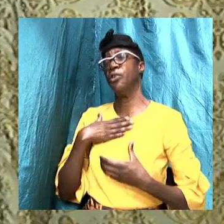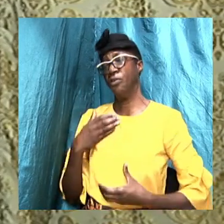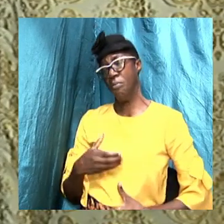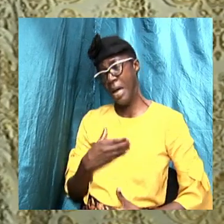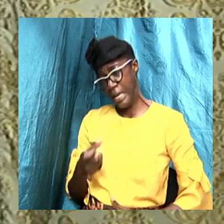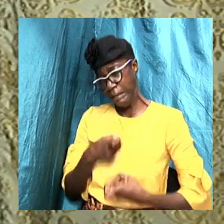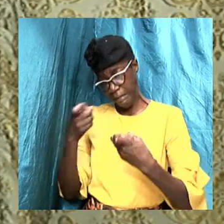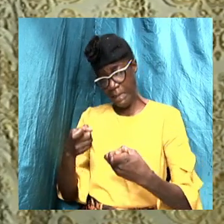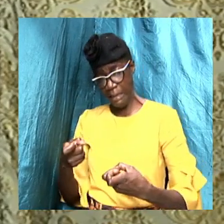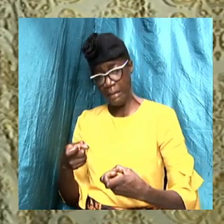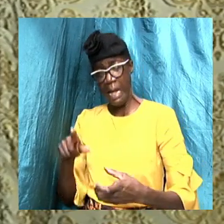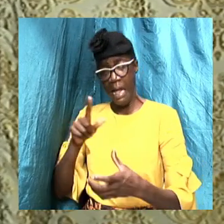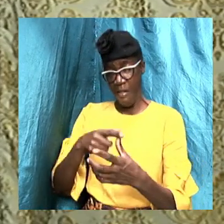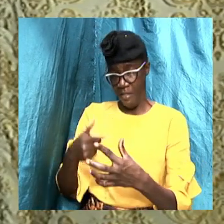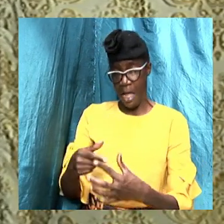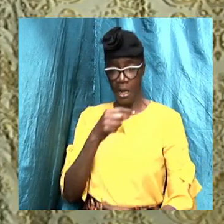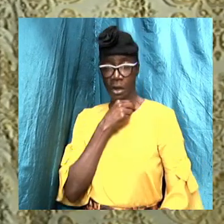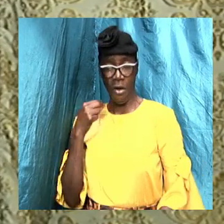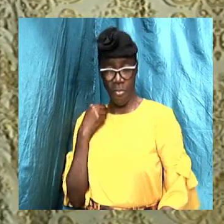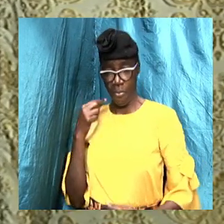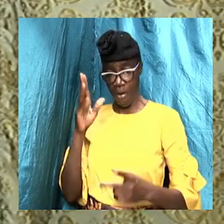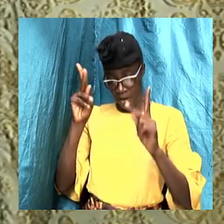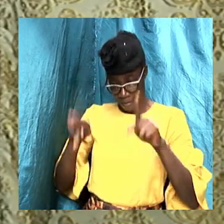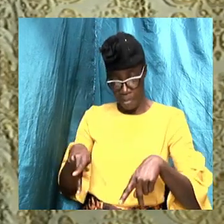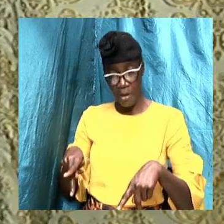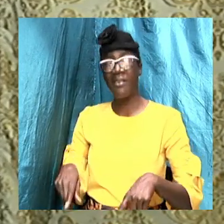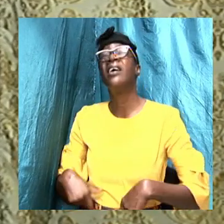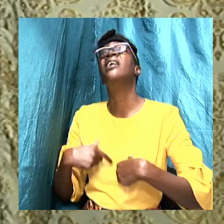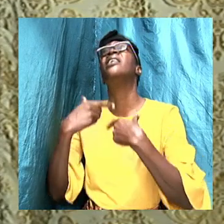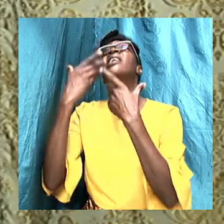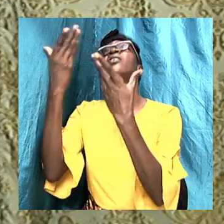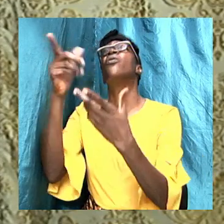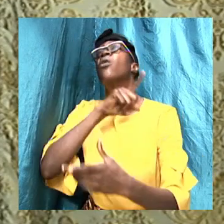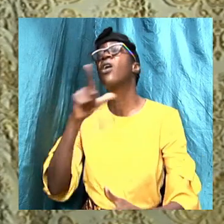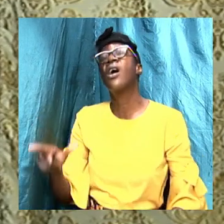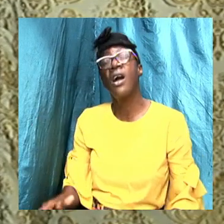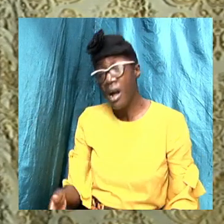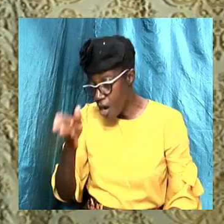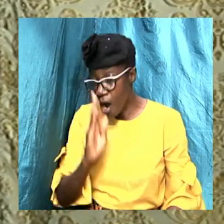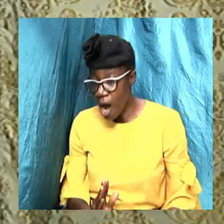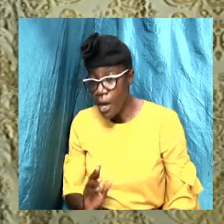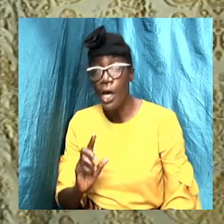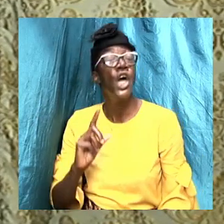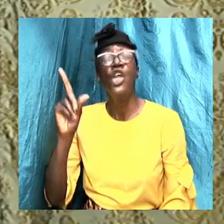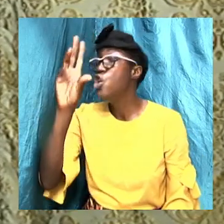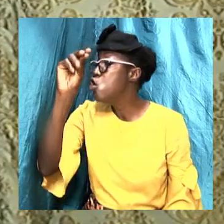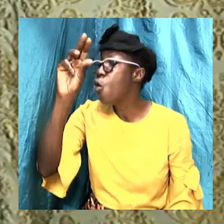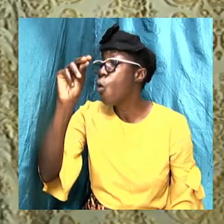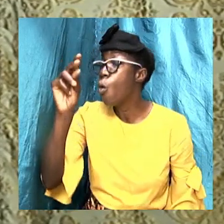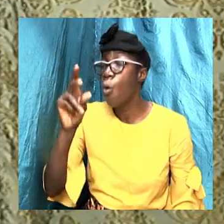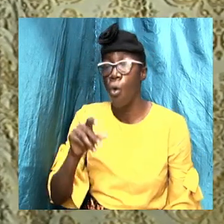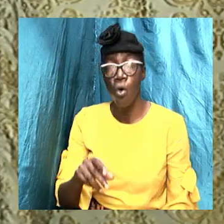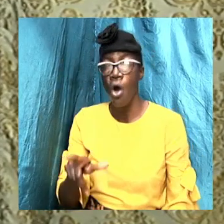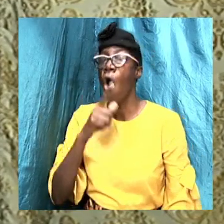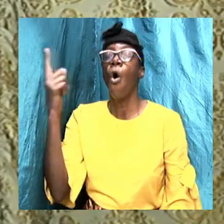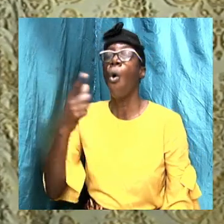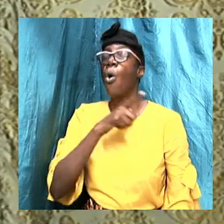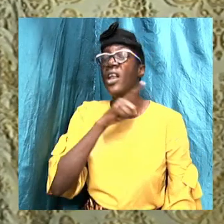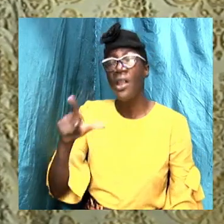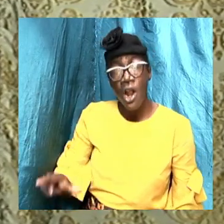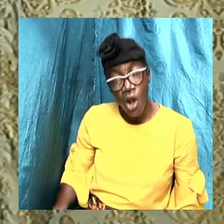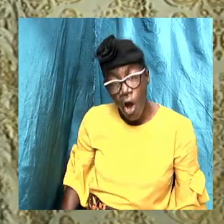you to God. No, the Bible says, is only the Lord God alone that can forgive sins.